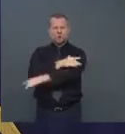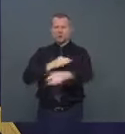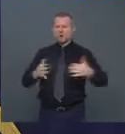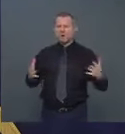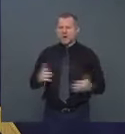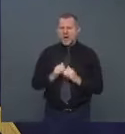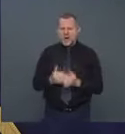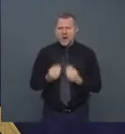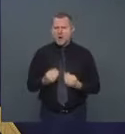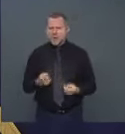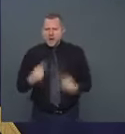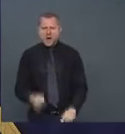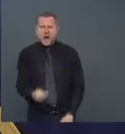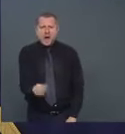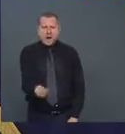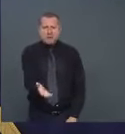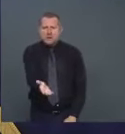happen?